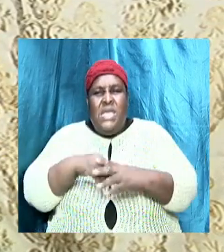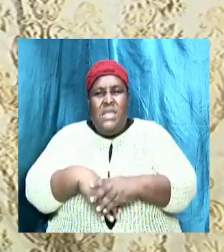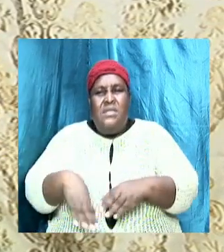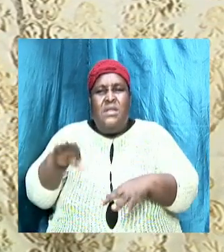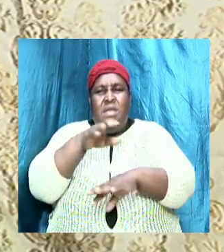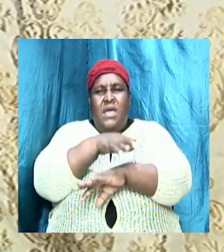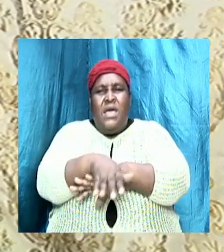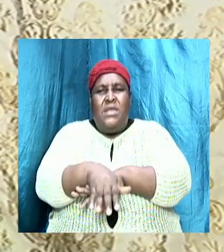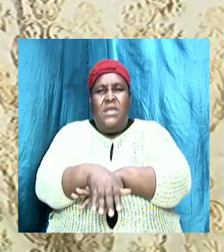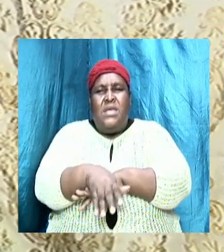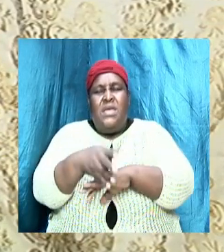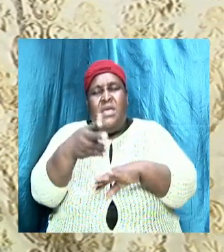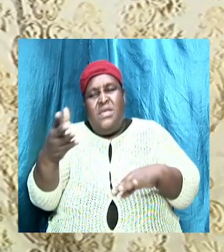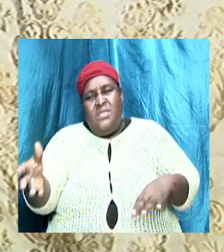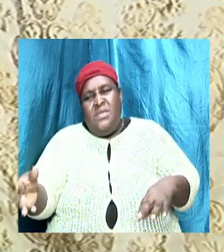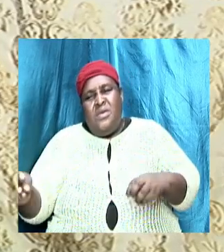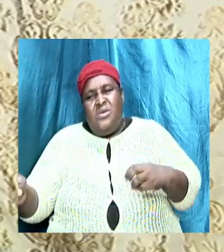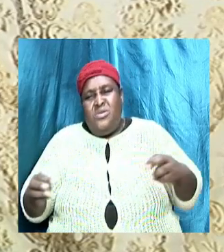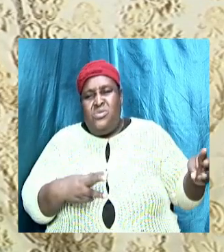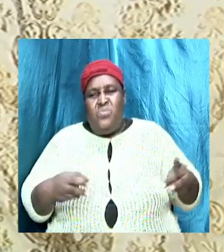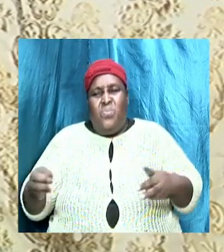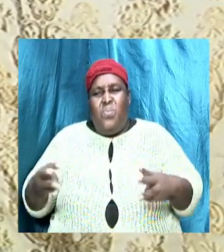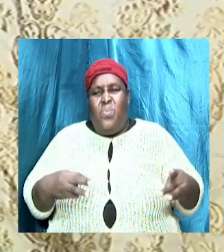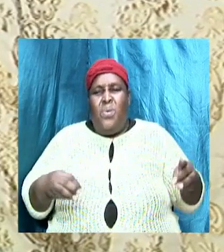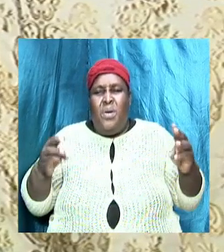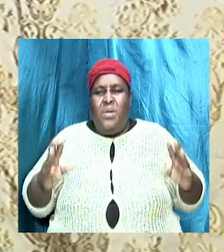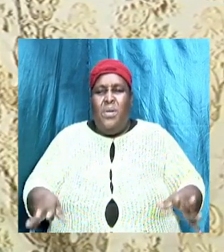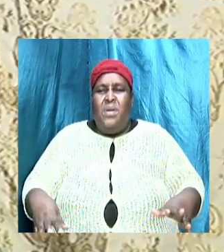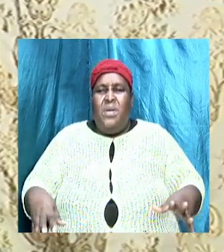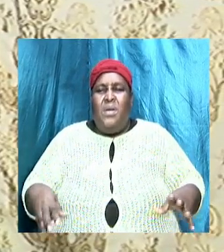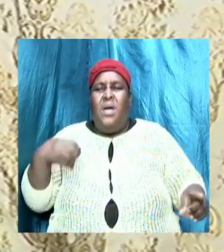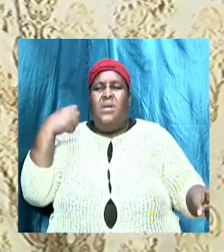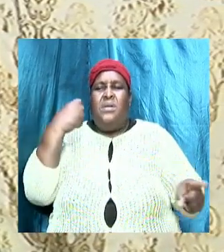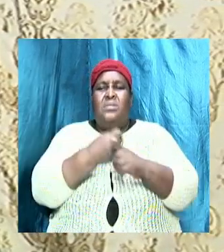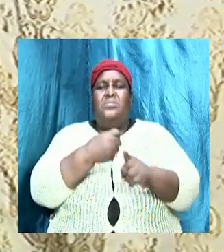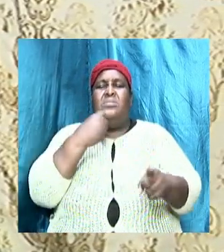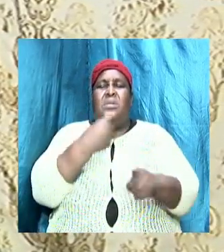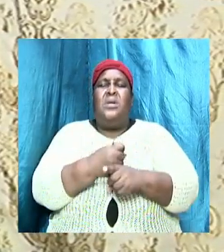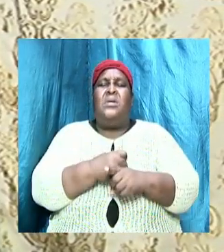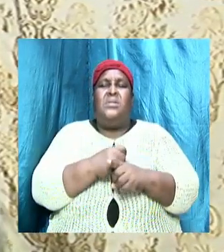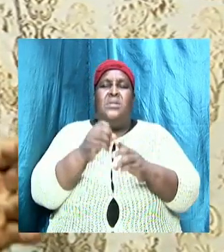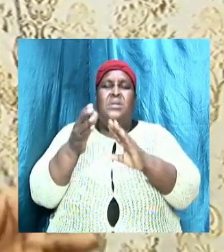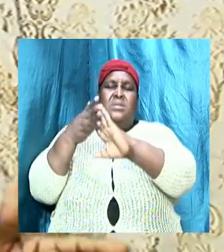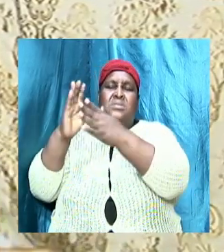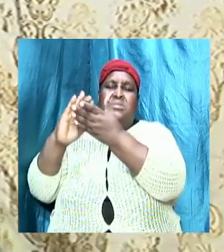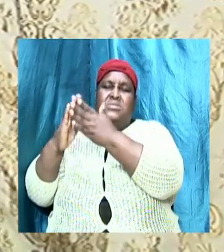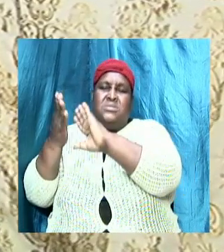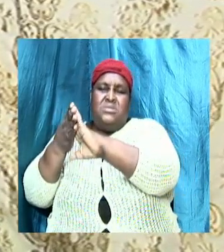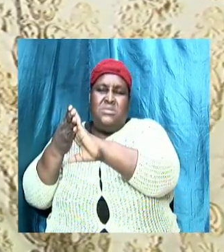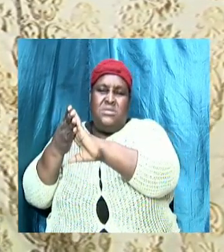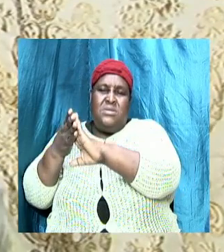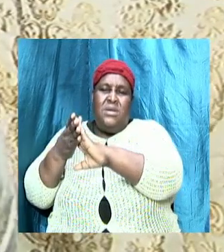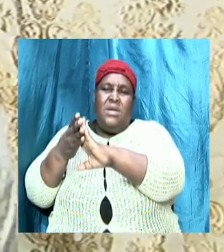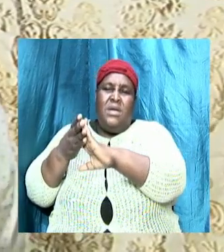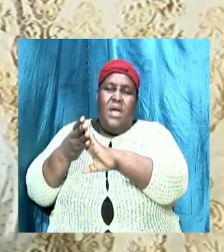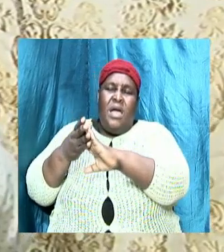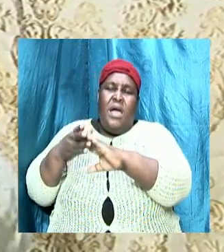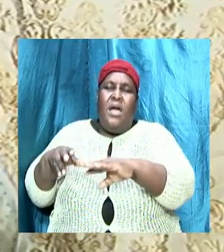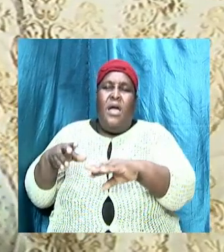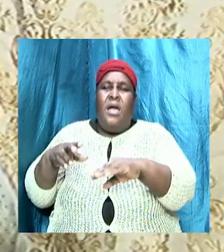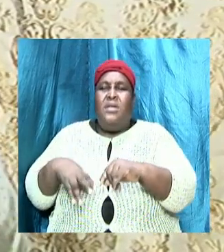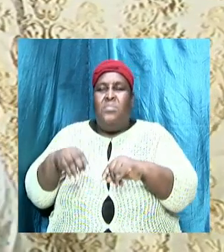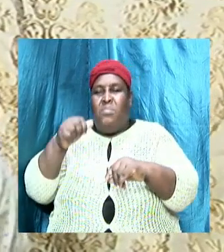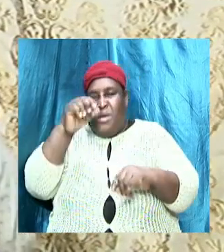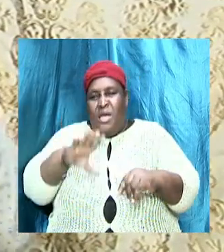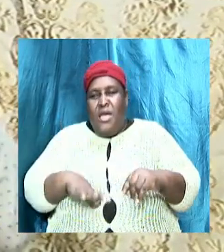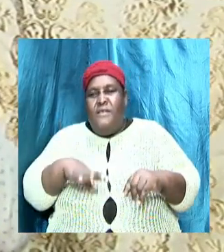these warriors came out and they attacked the city from within and Troy fell I I want us